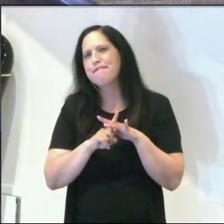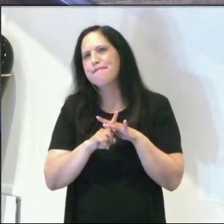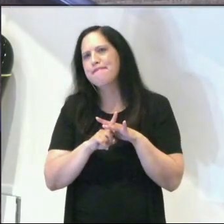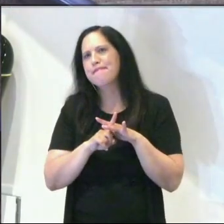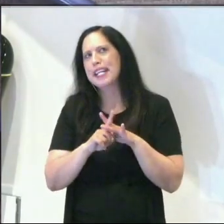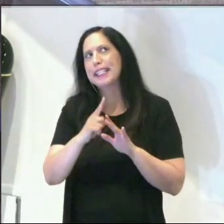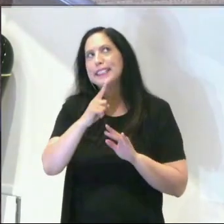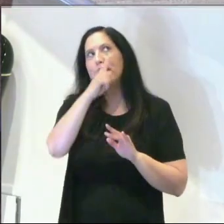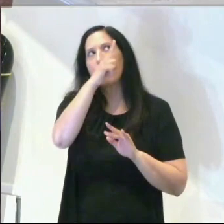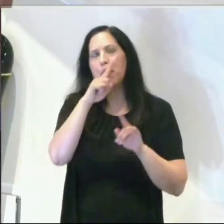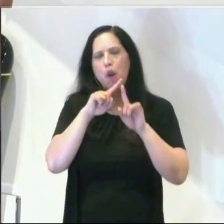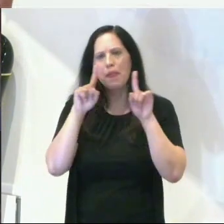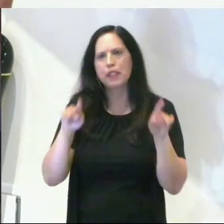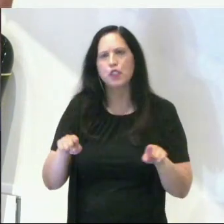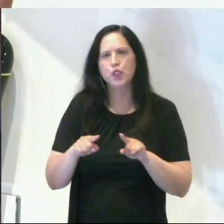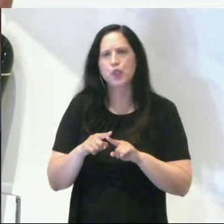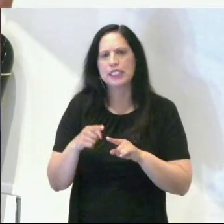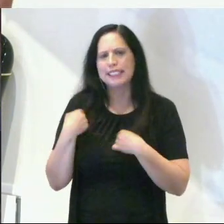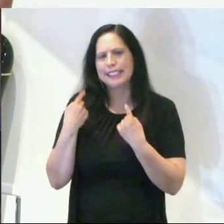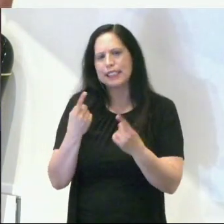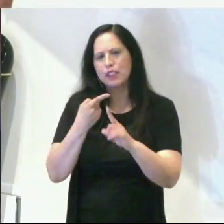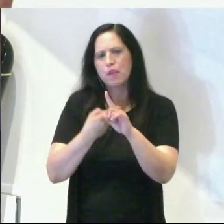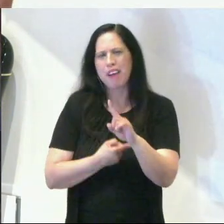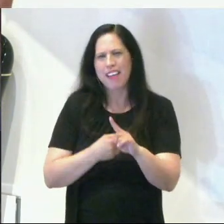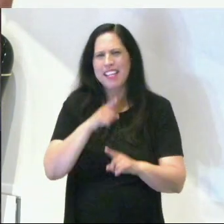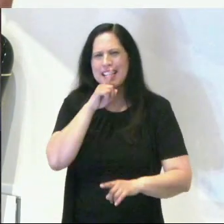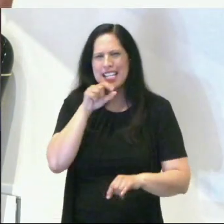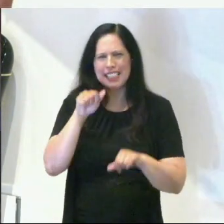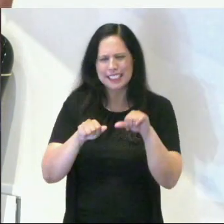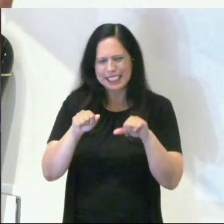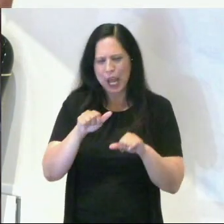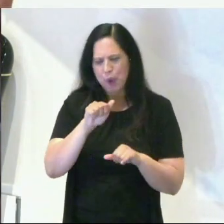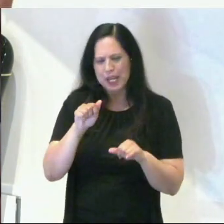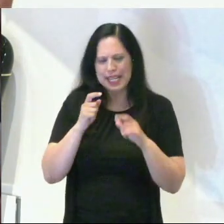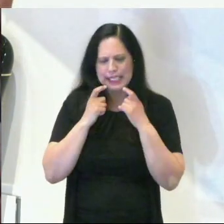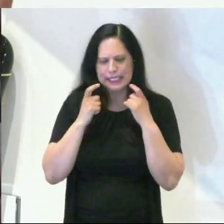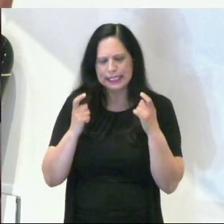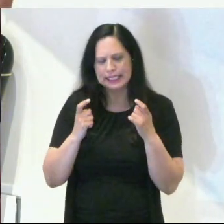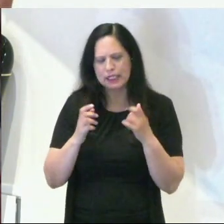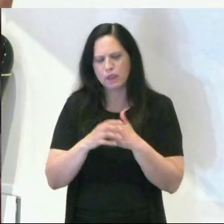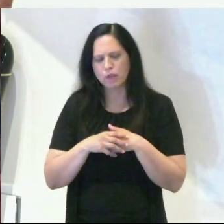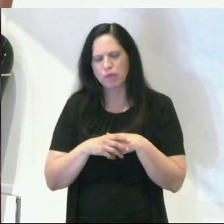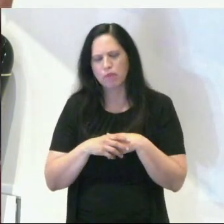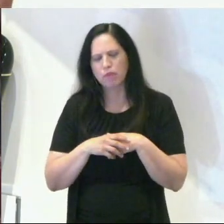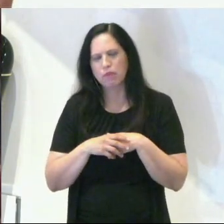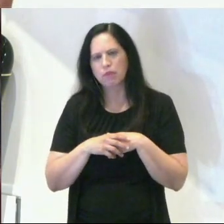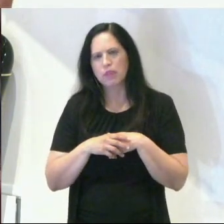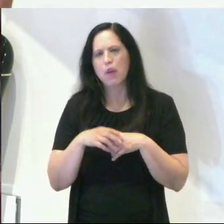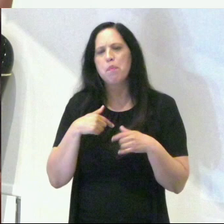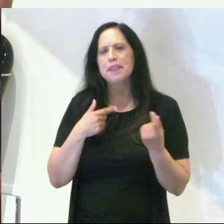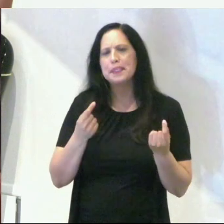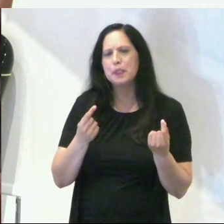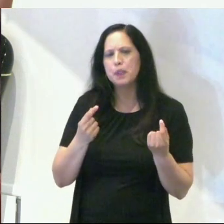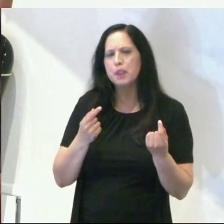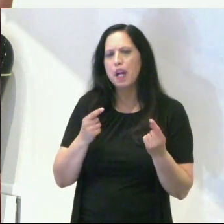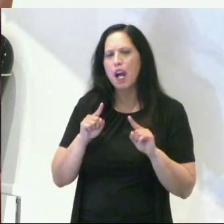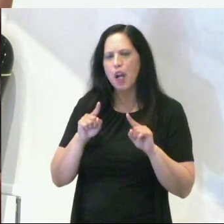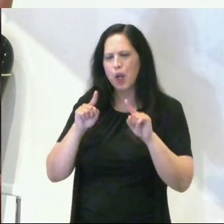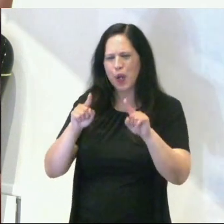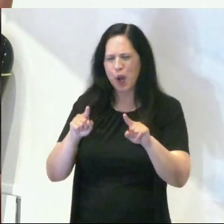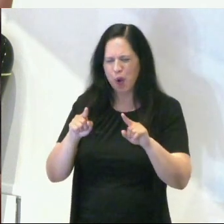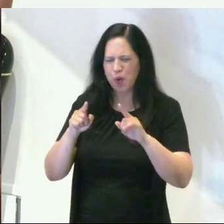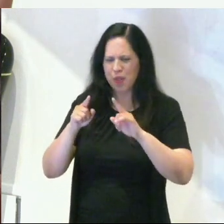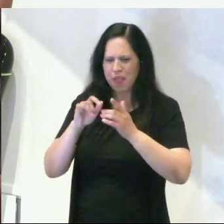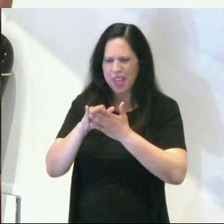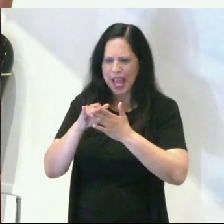screen right now in the last month or so. Is doubt a sin? And so what I did was I went to that repository